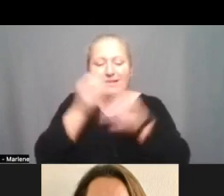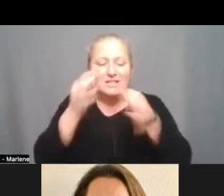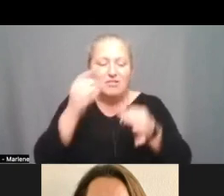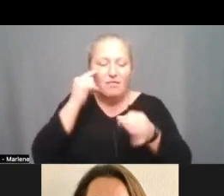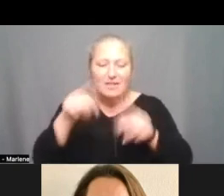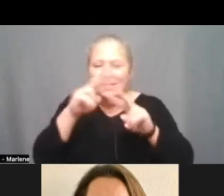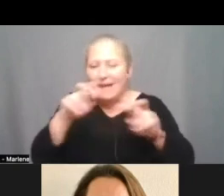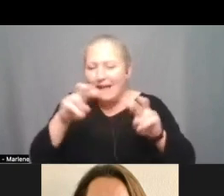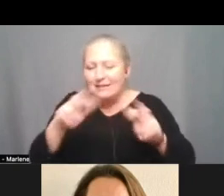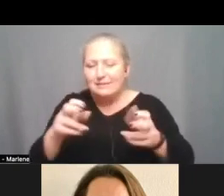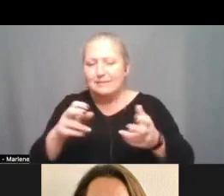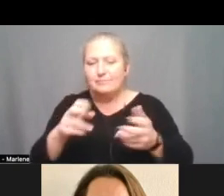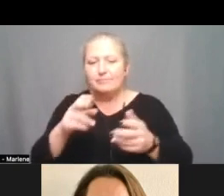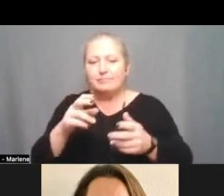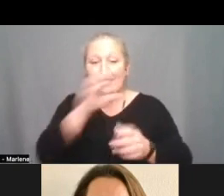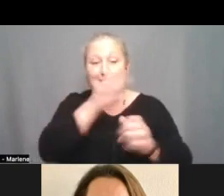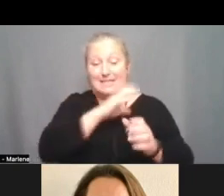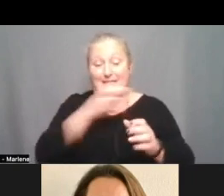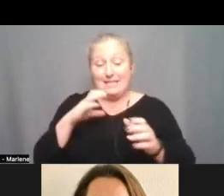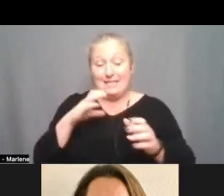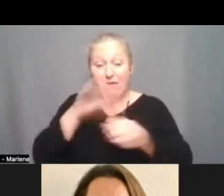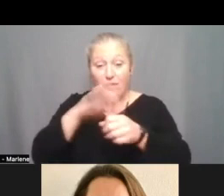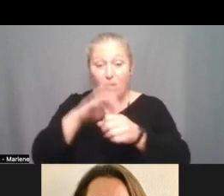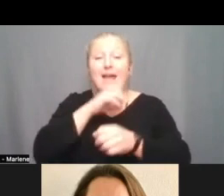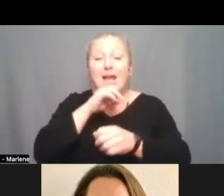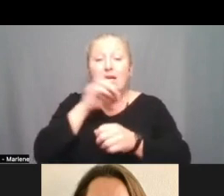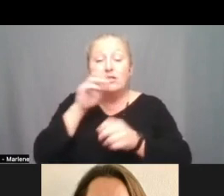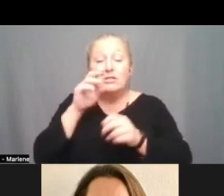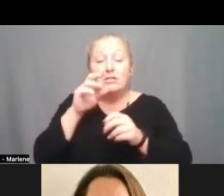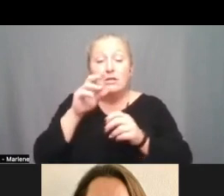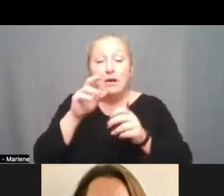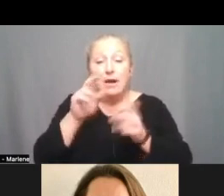The citizen voting age population is also very key.